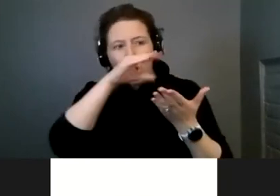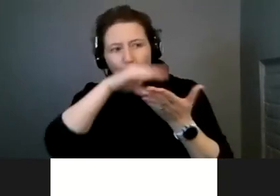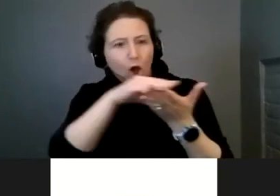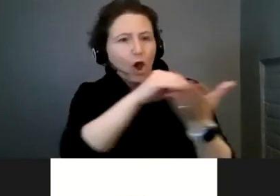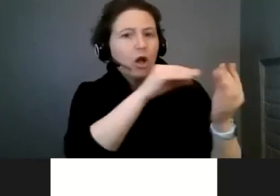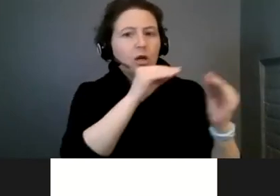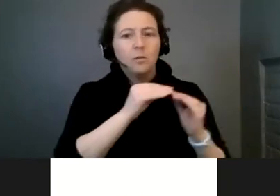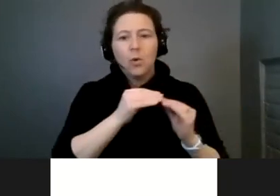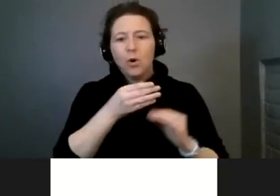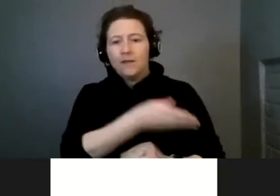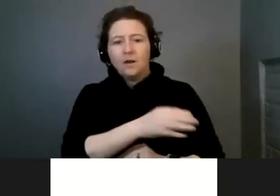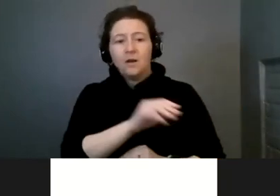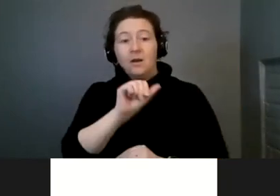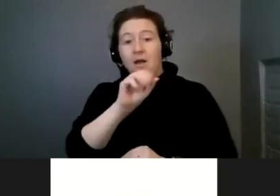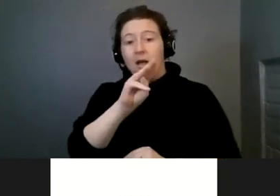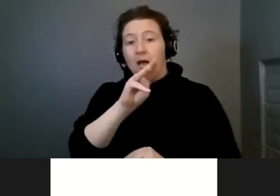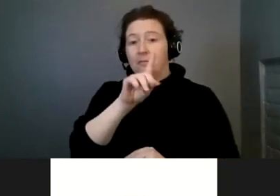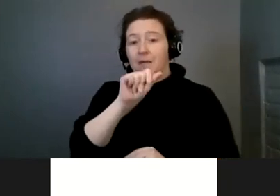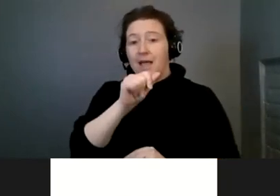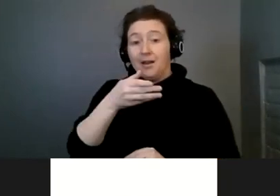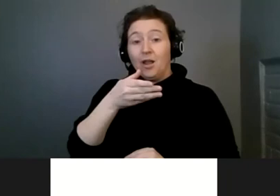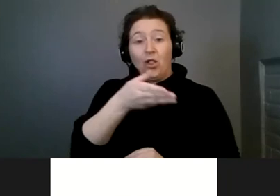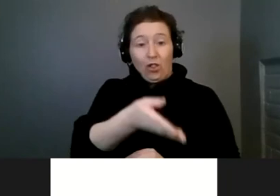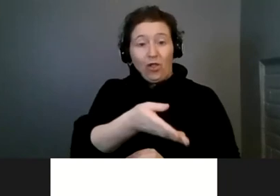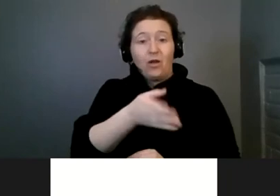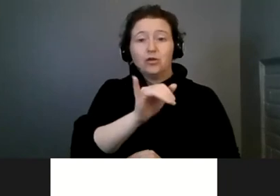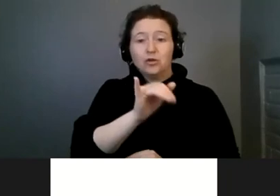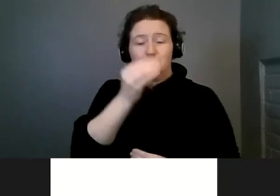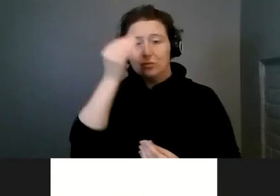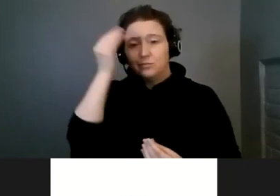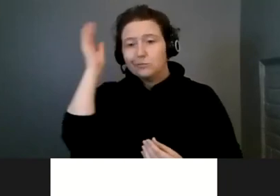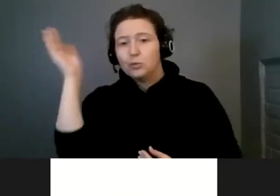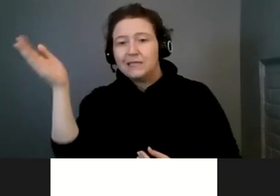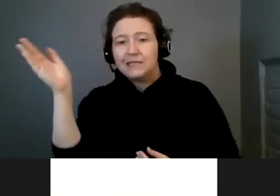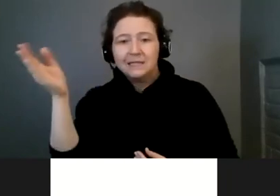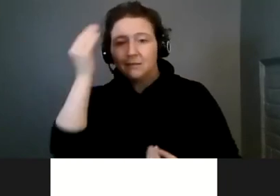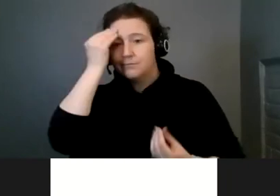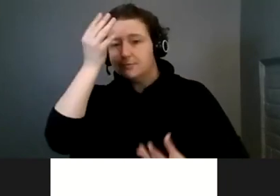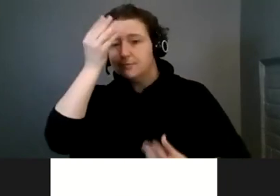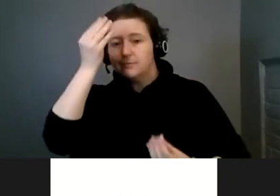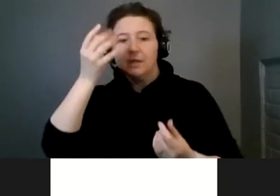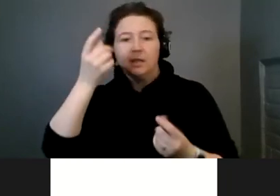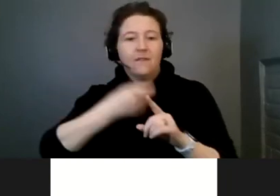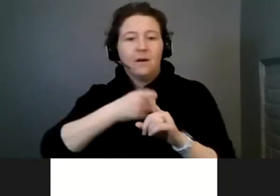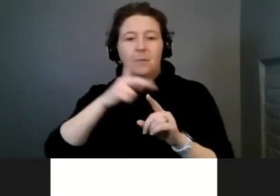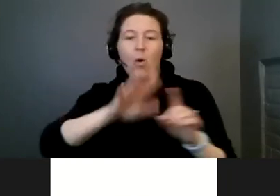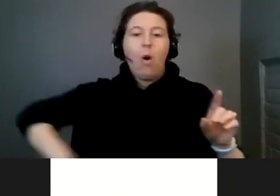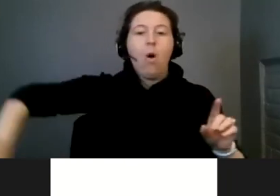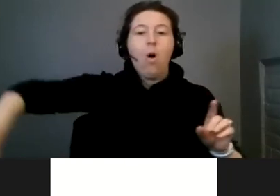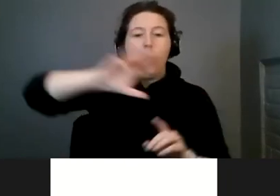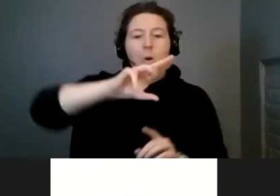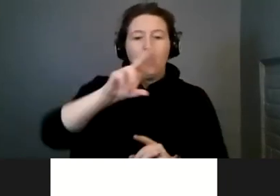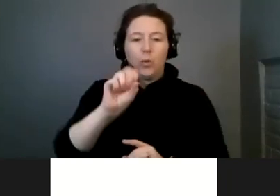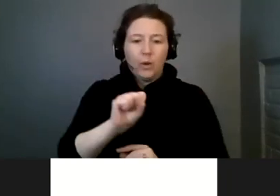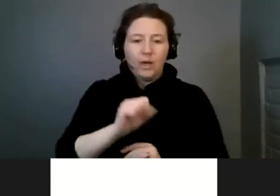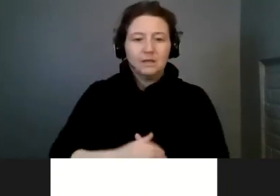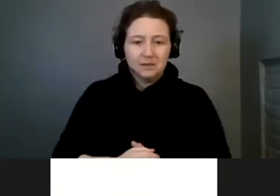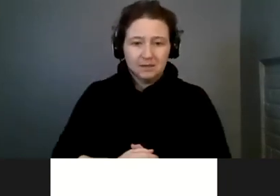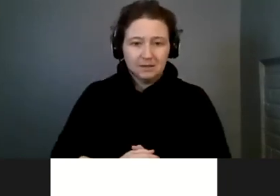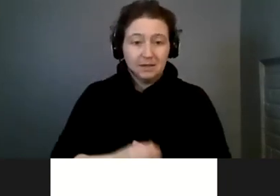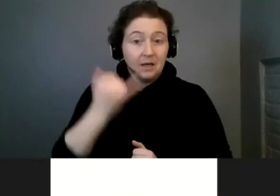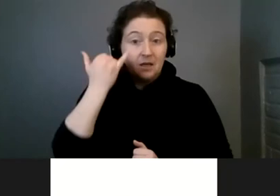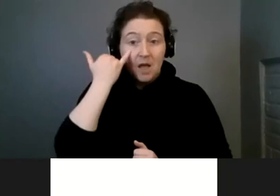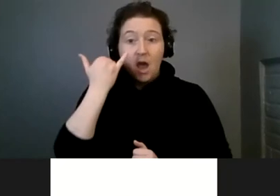And Amanda was there as well, sharing her information with people all across the country. If you're